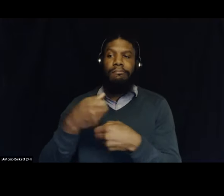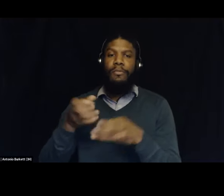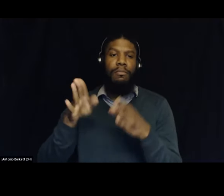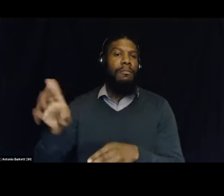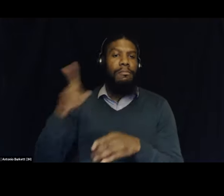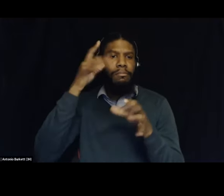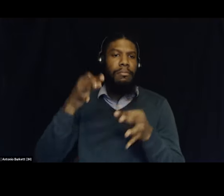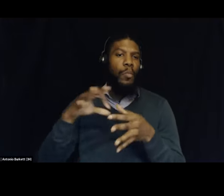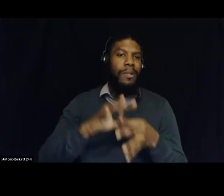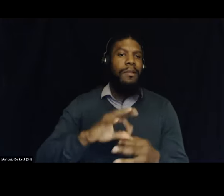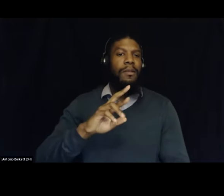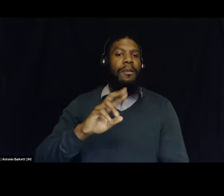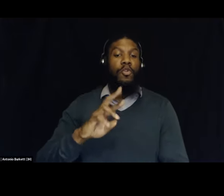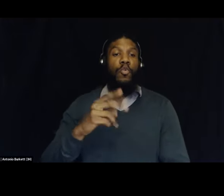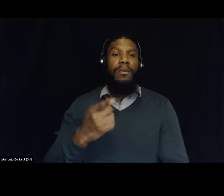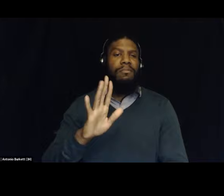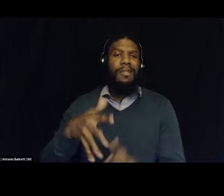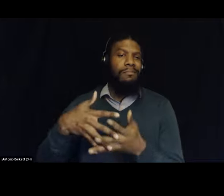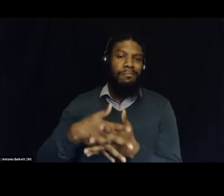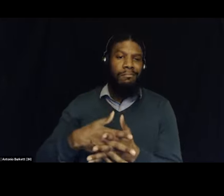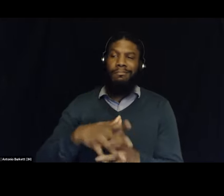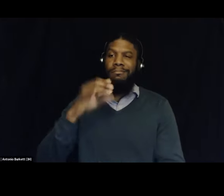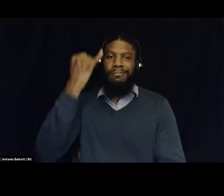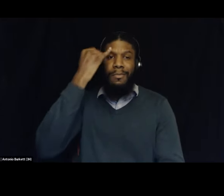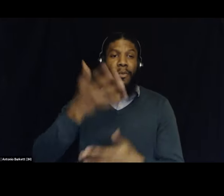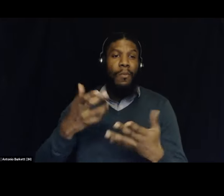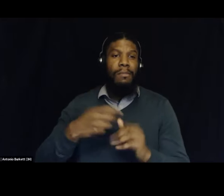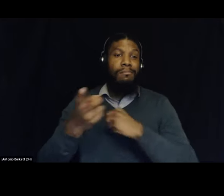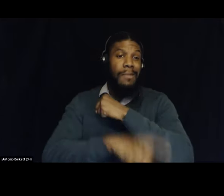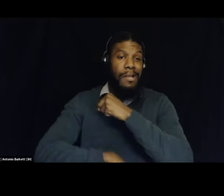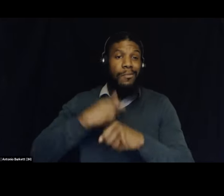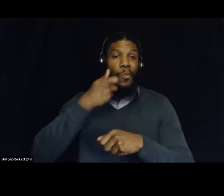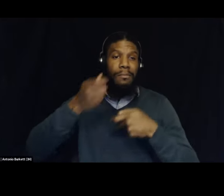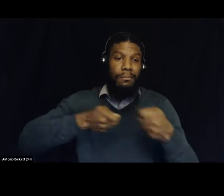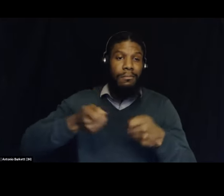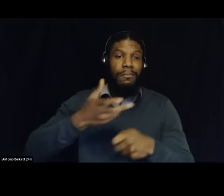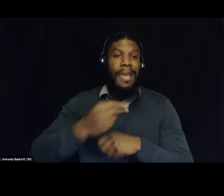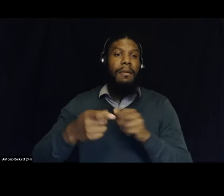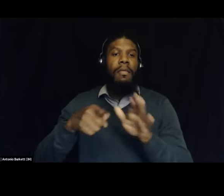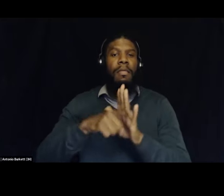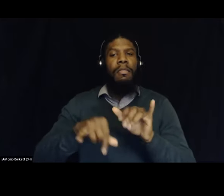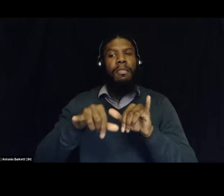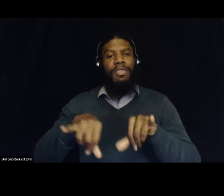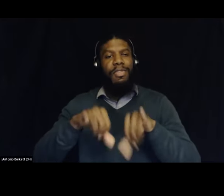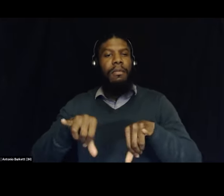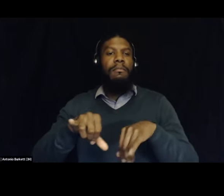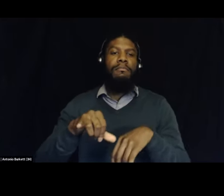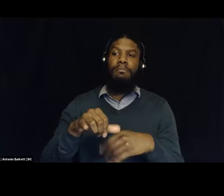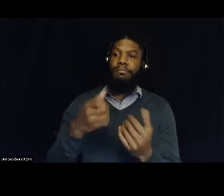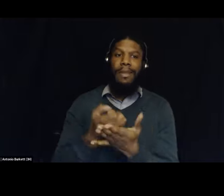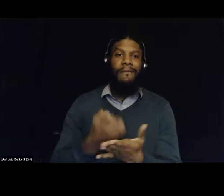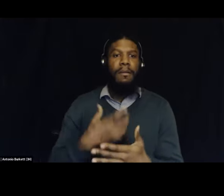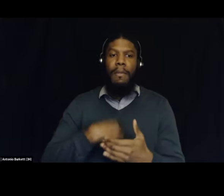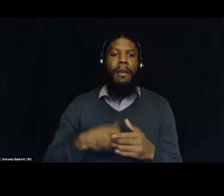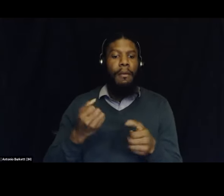been rooted in an ideology of punishment, racial control, and stigma, not evidence or compassion, resulting in